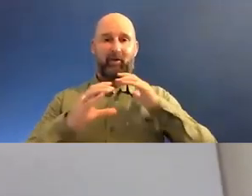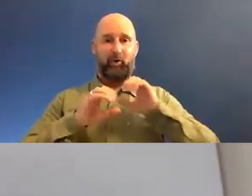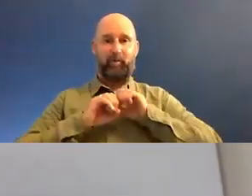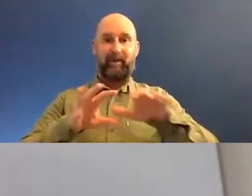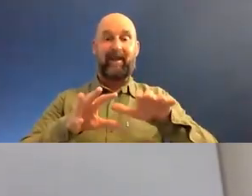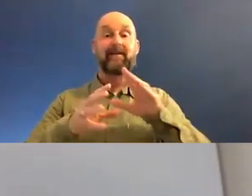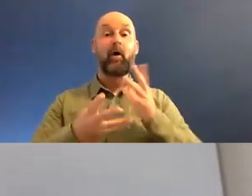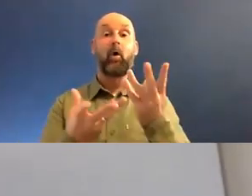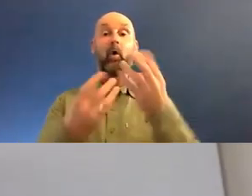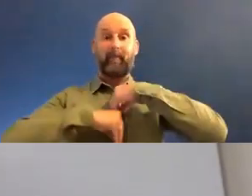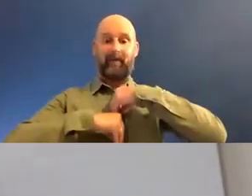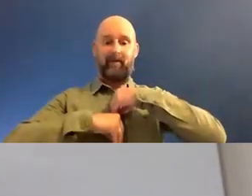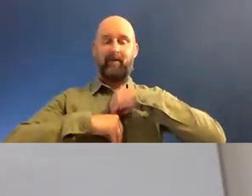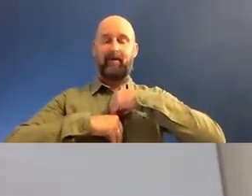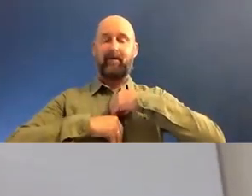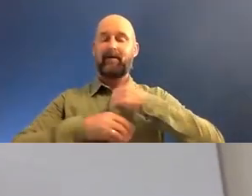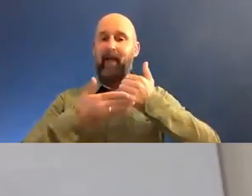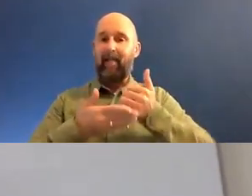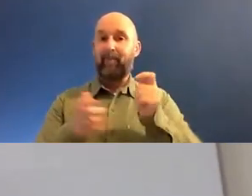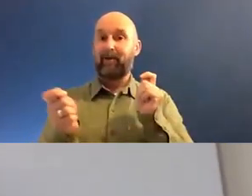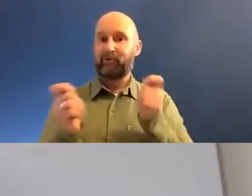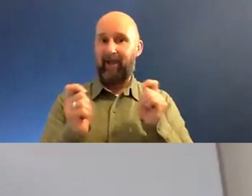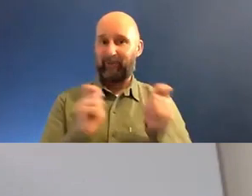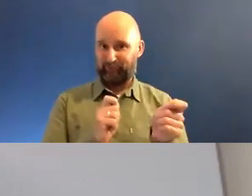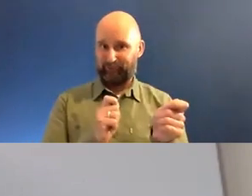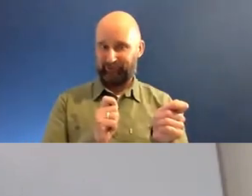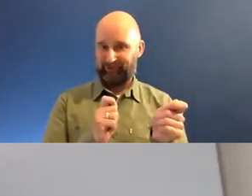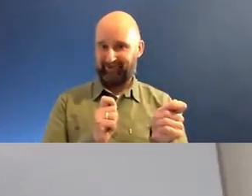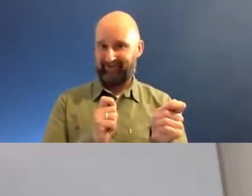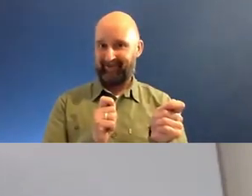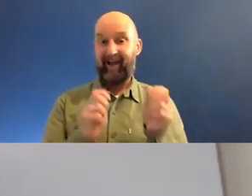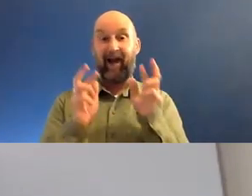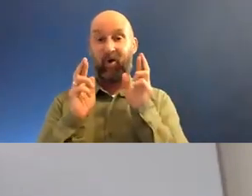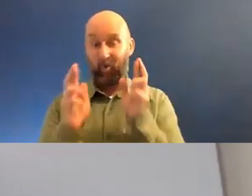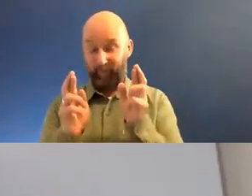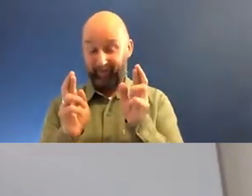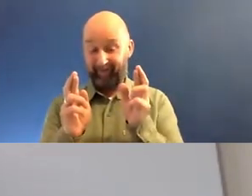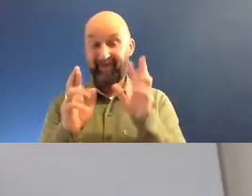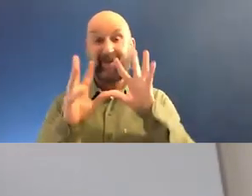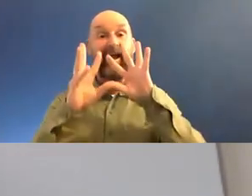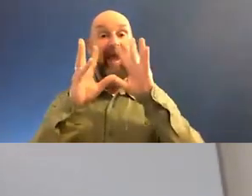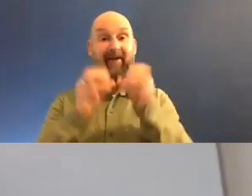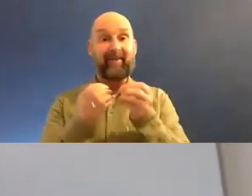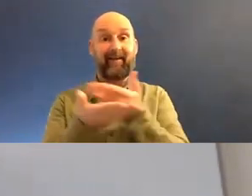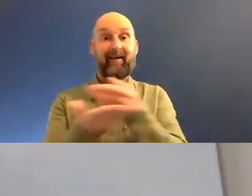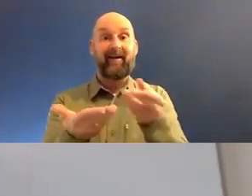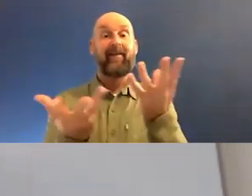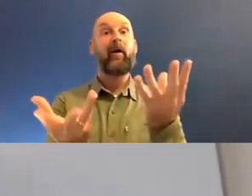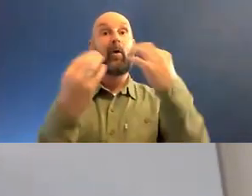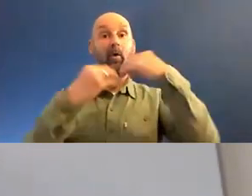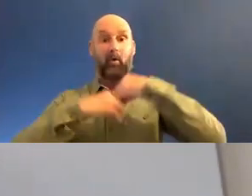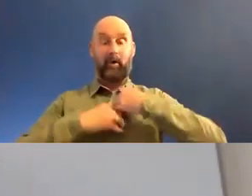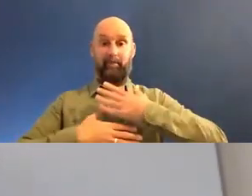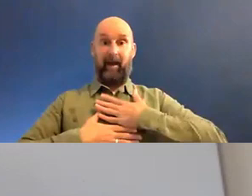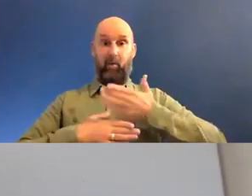change. guess, ultimately, that's where, for me, in everything I do, I'm always hoping that the reception of that piece of work